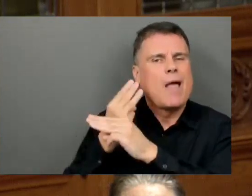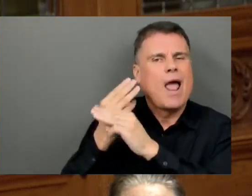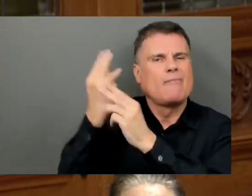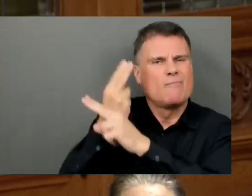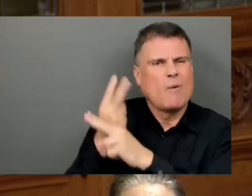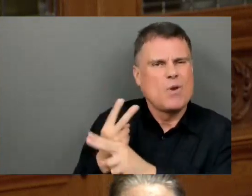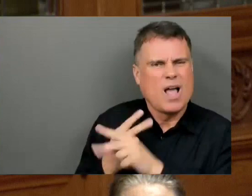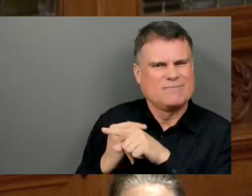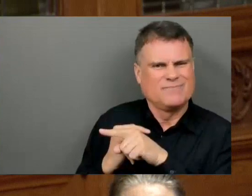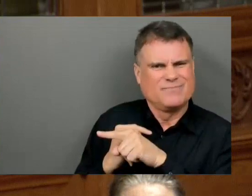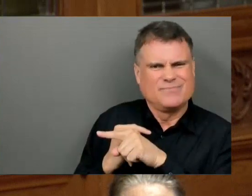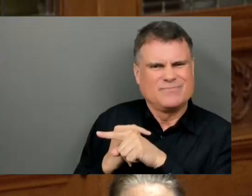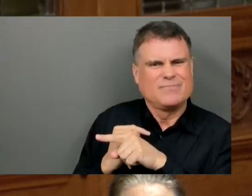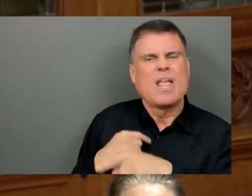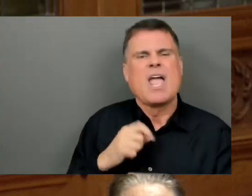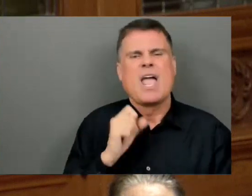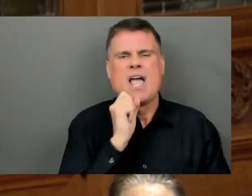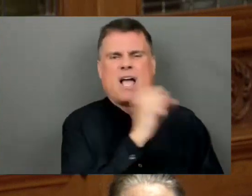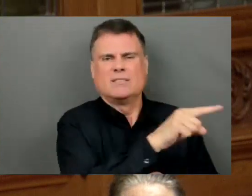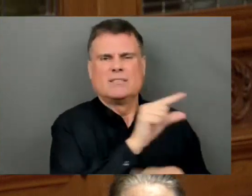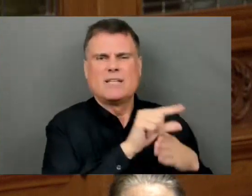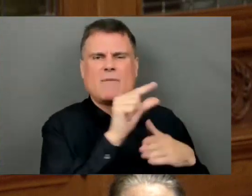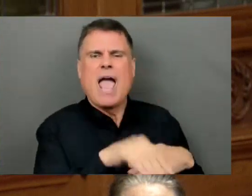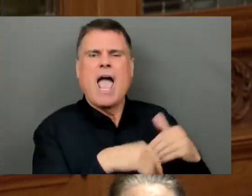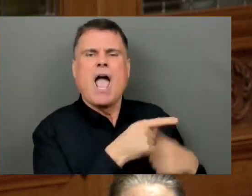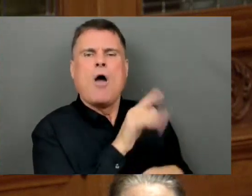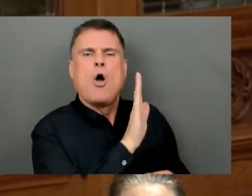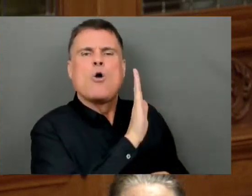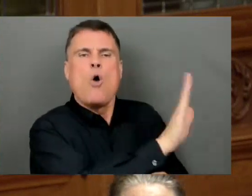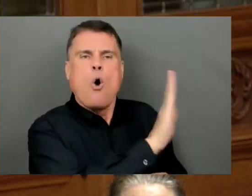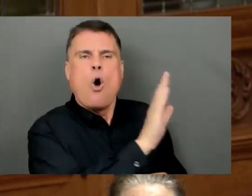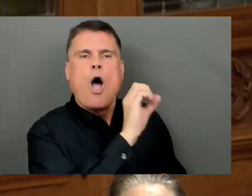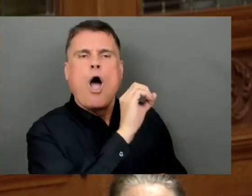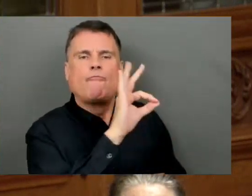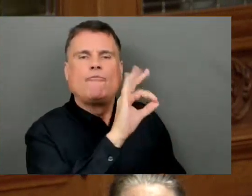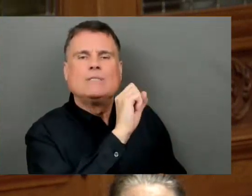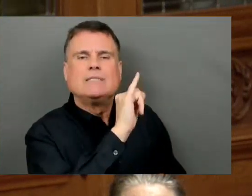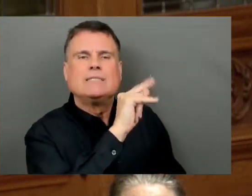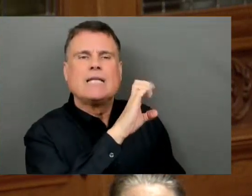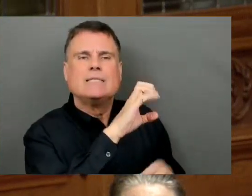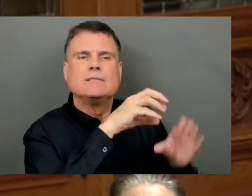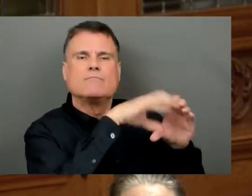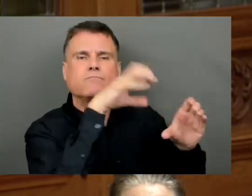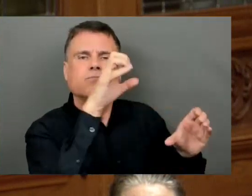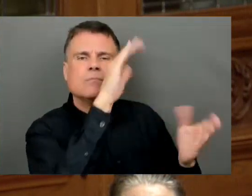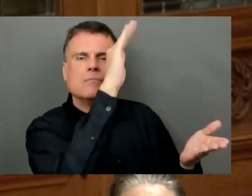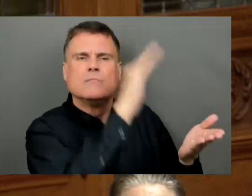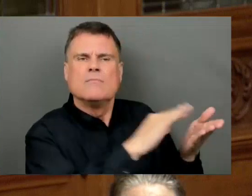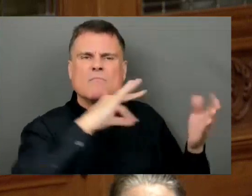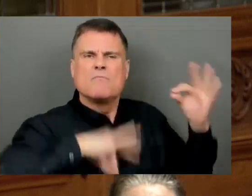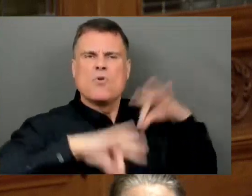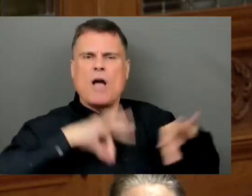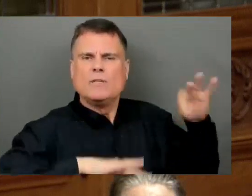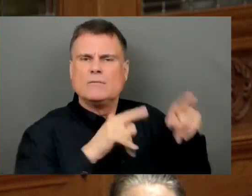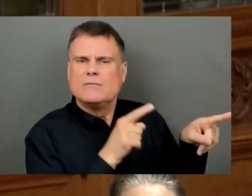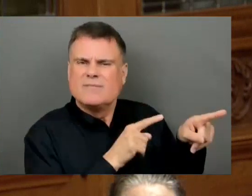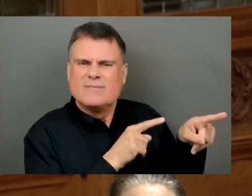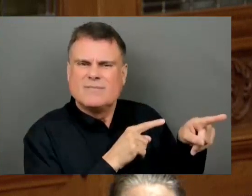offsets are effective and that regulations for industry ensure big polluters pay their fair share?